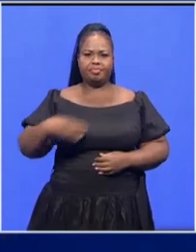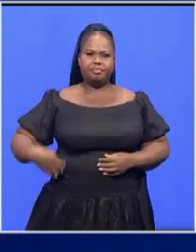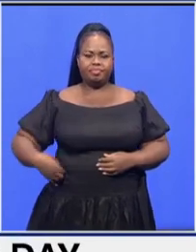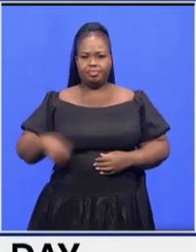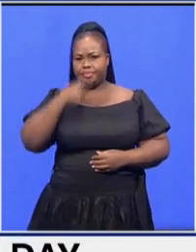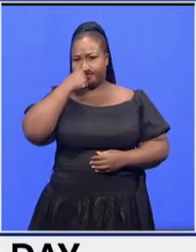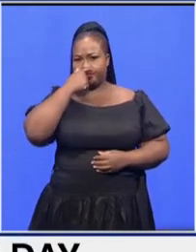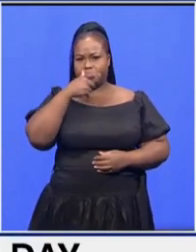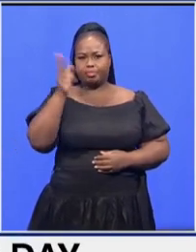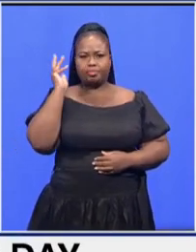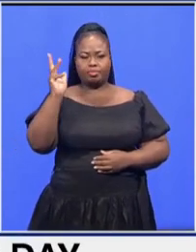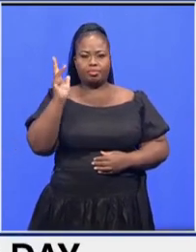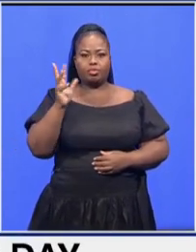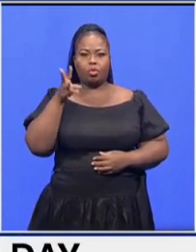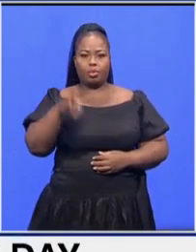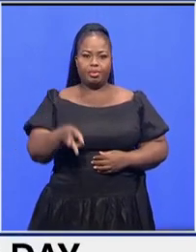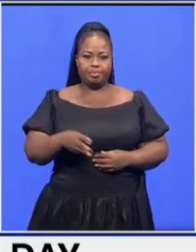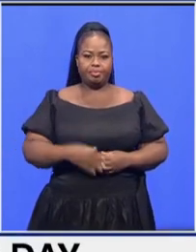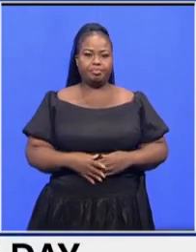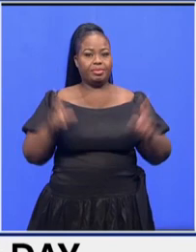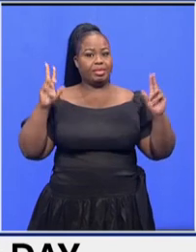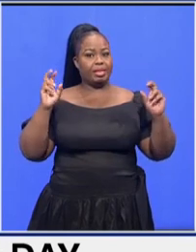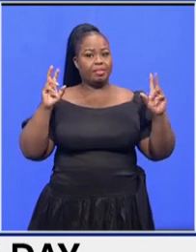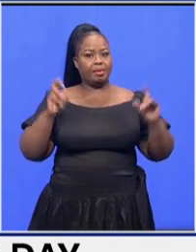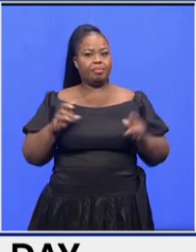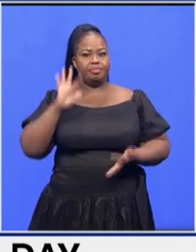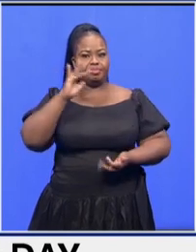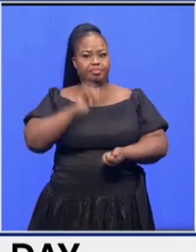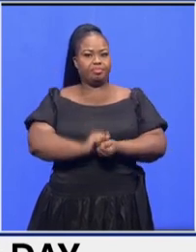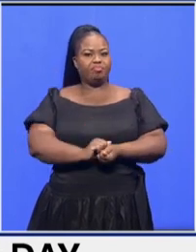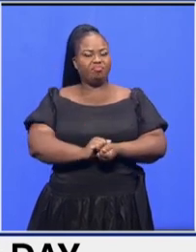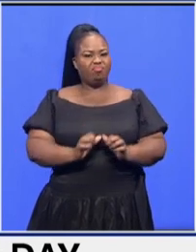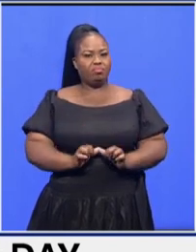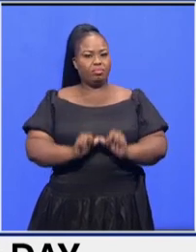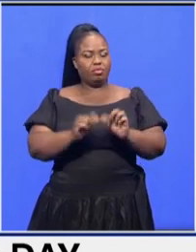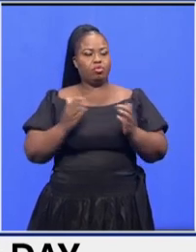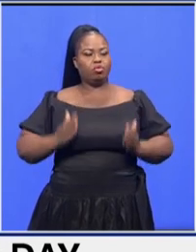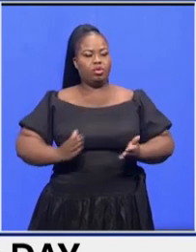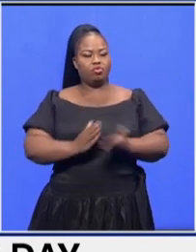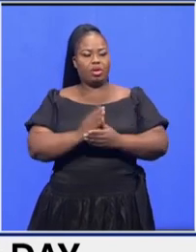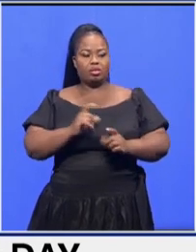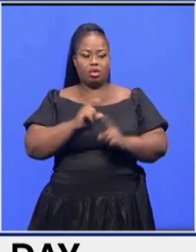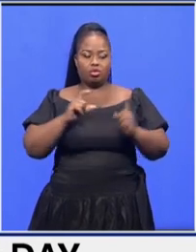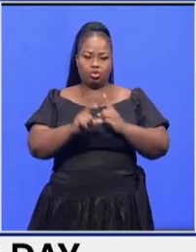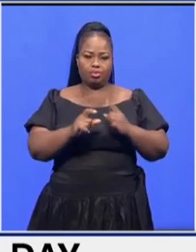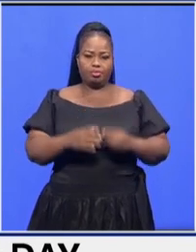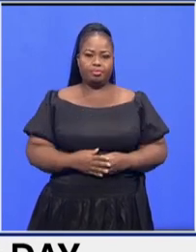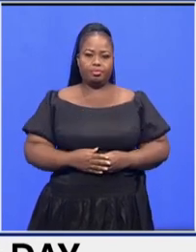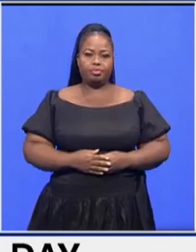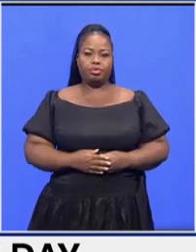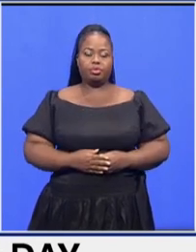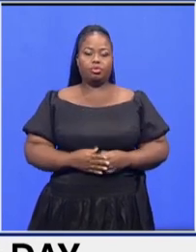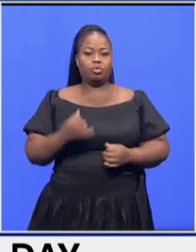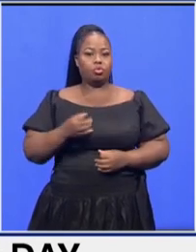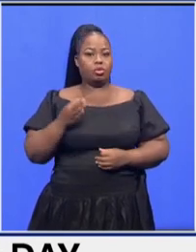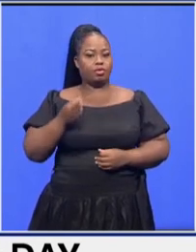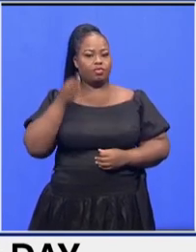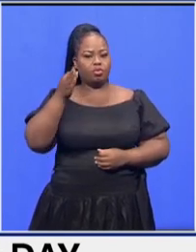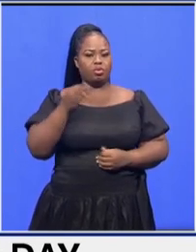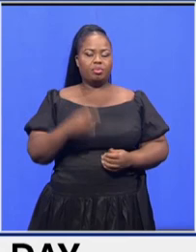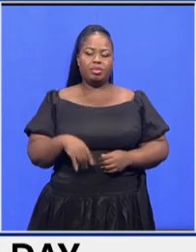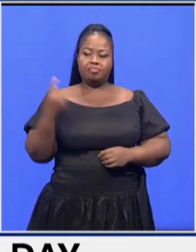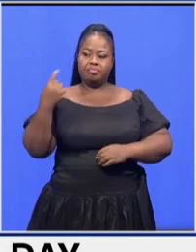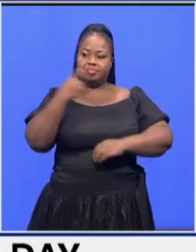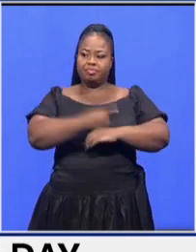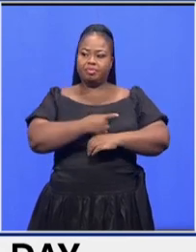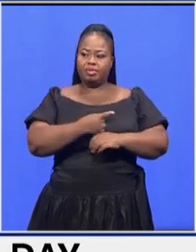the keynote address under the theme consolidating and sustaining human rights culture into the future the day aims